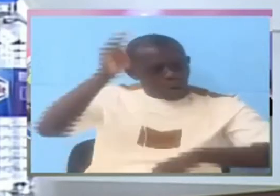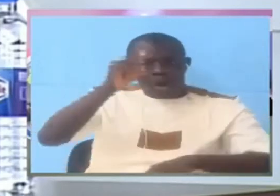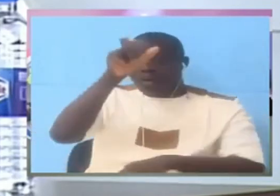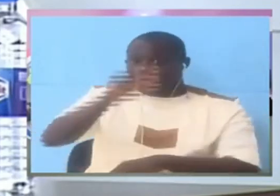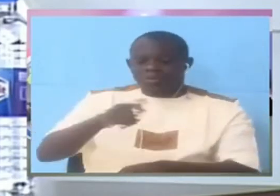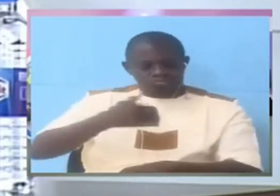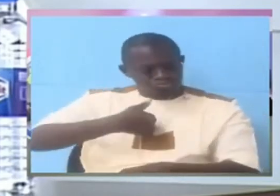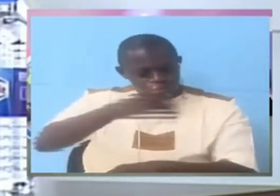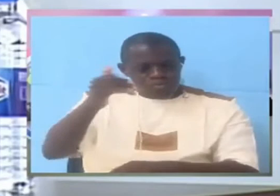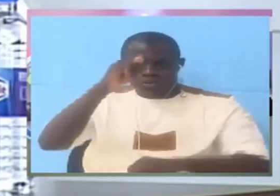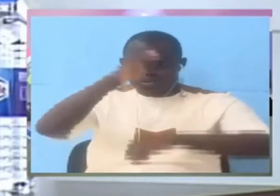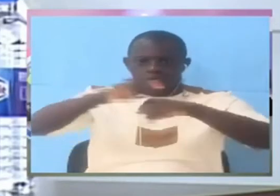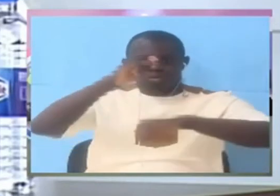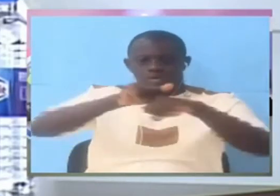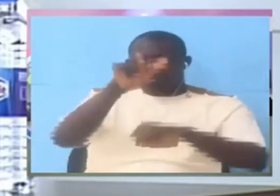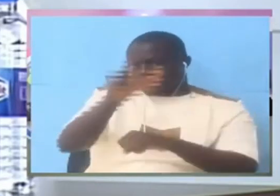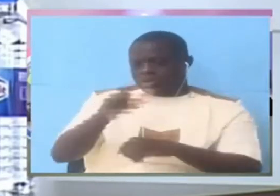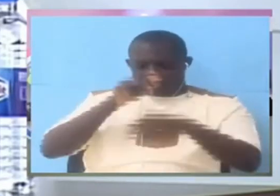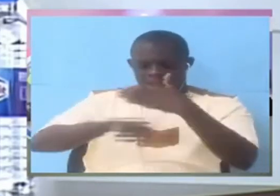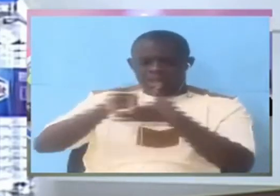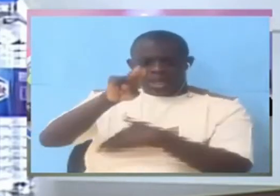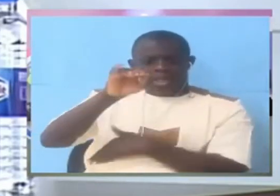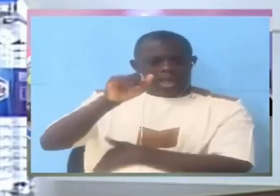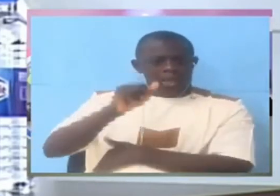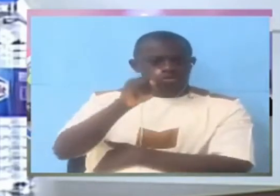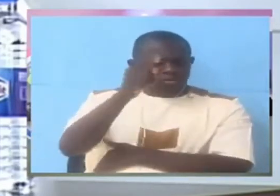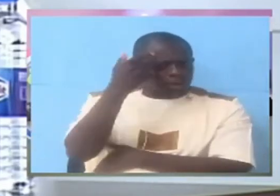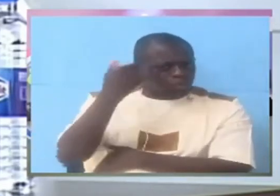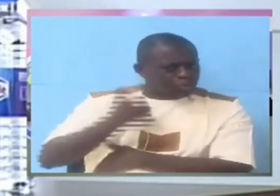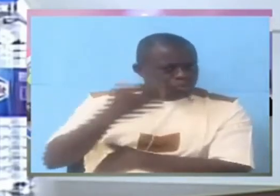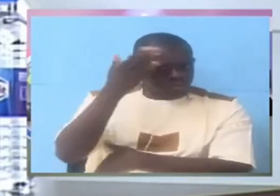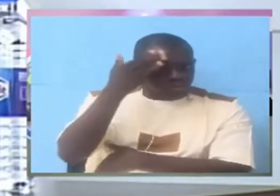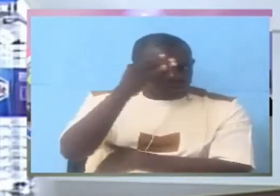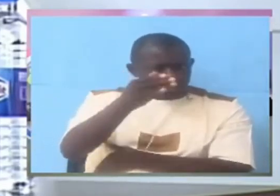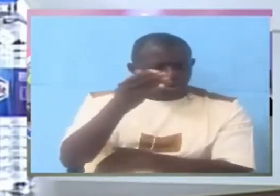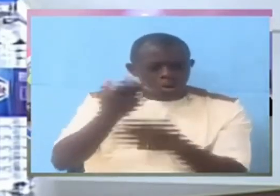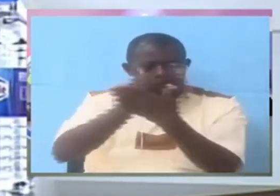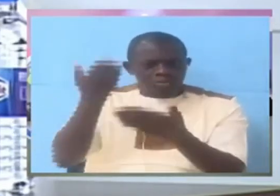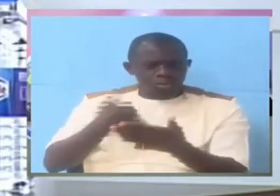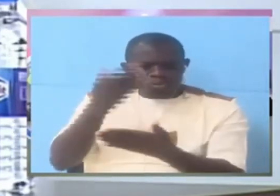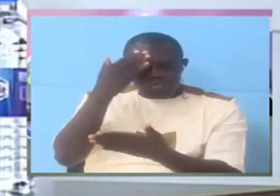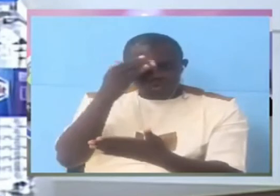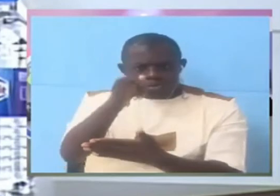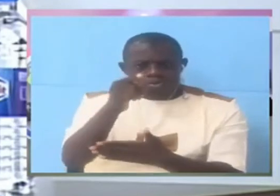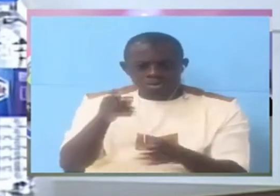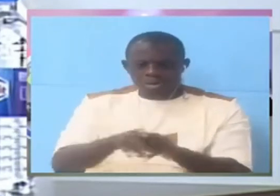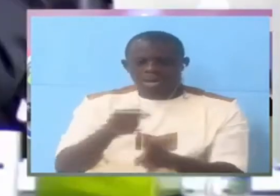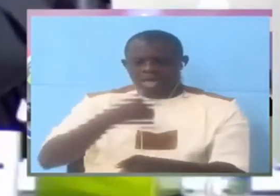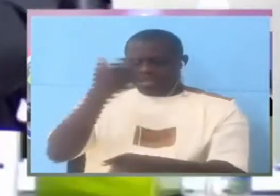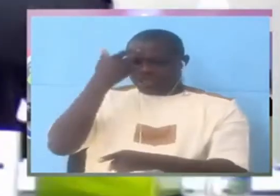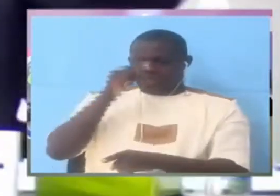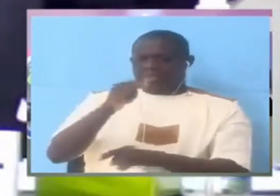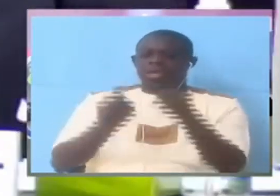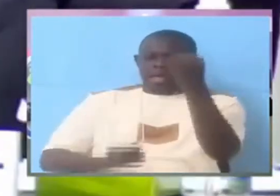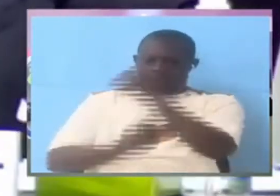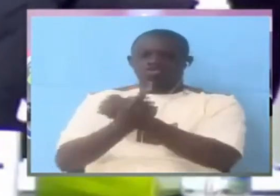You think that was popularity. It was notoriety. I think that's insult. No, I'm not insulting anybody. I am